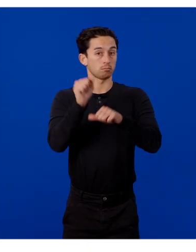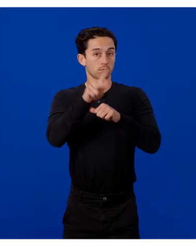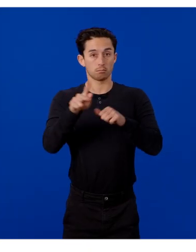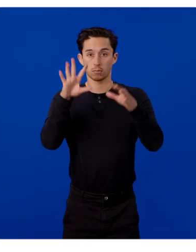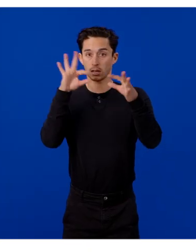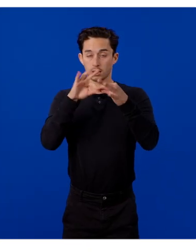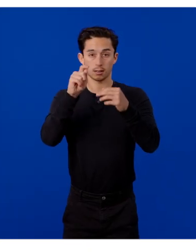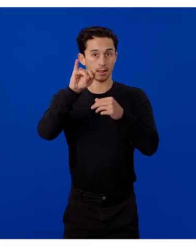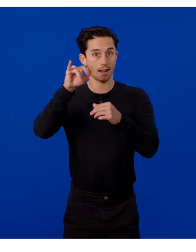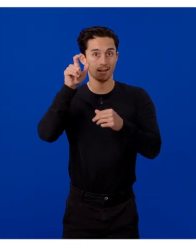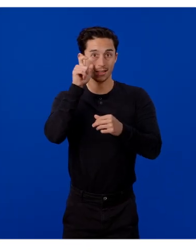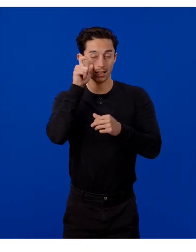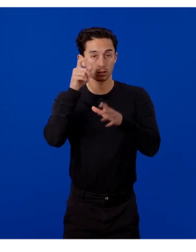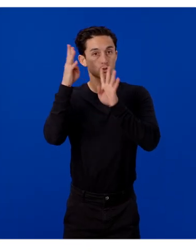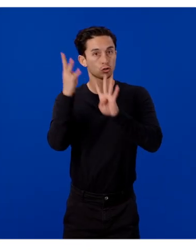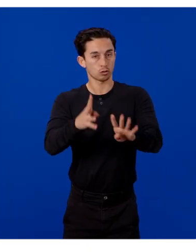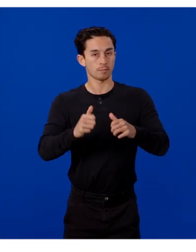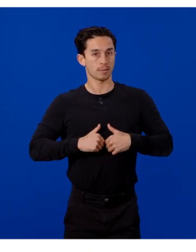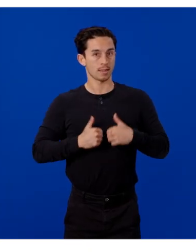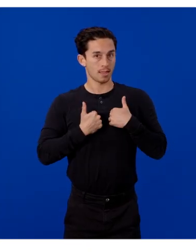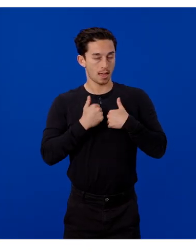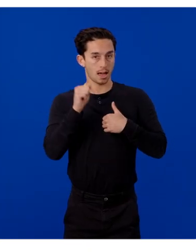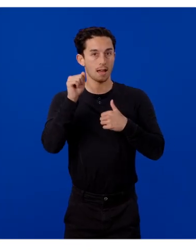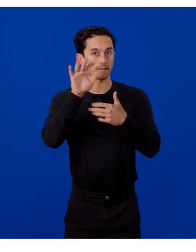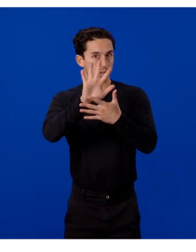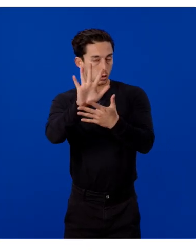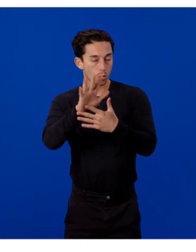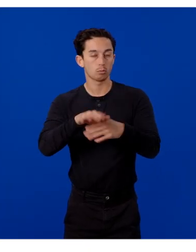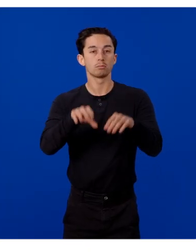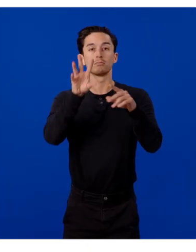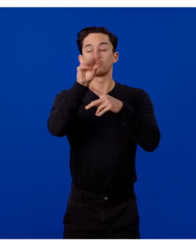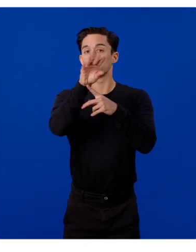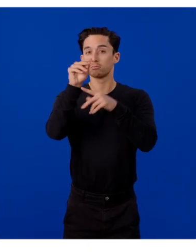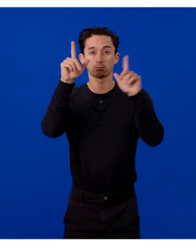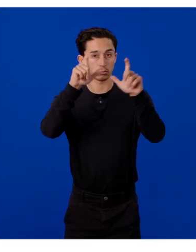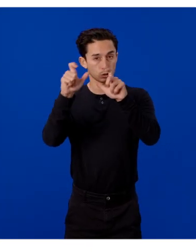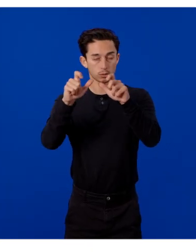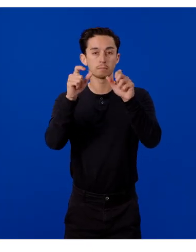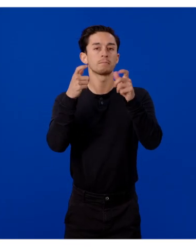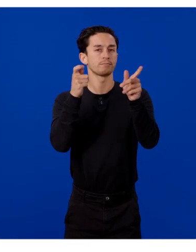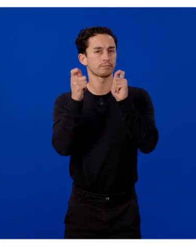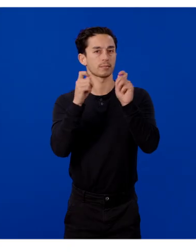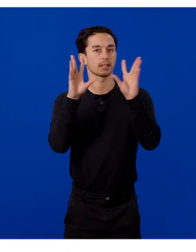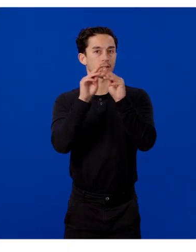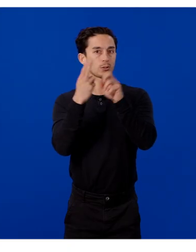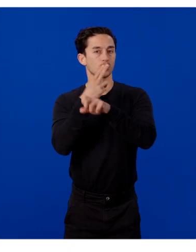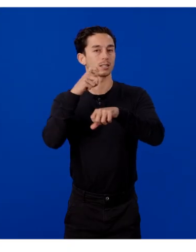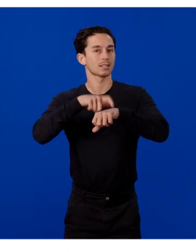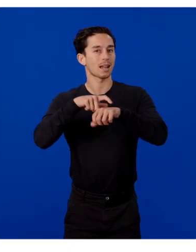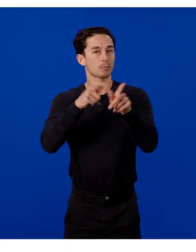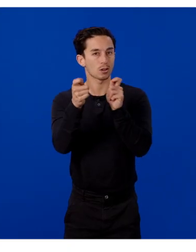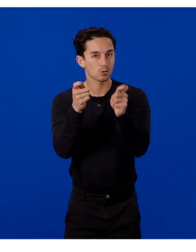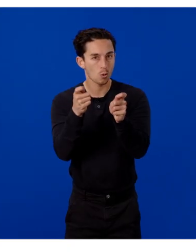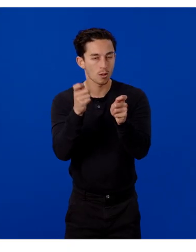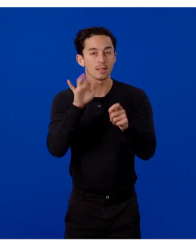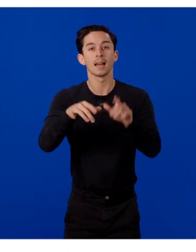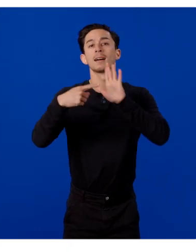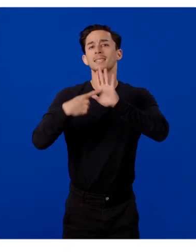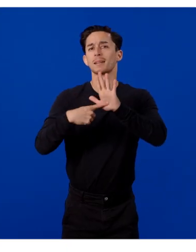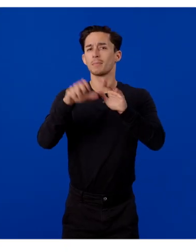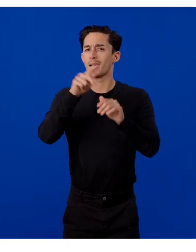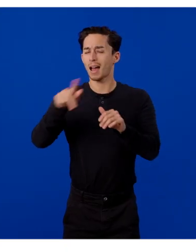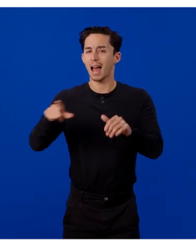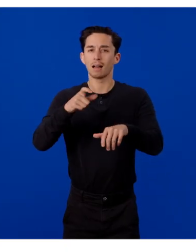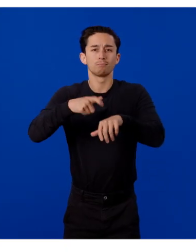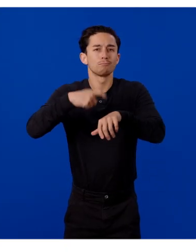AI Glasses, stream live video, capture images, and handle sessions using timer controls. And this sample app is just the